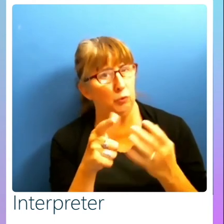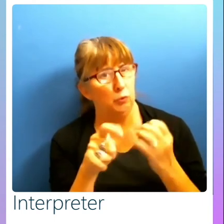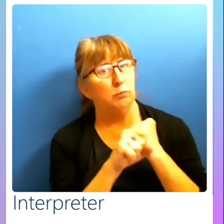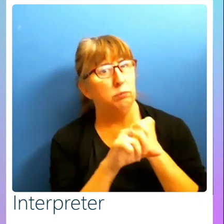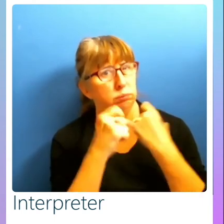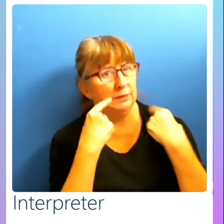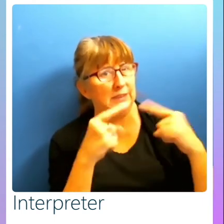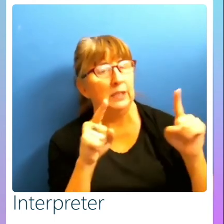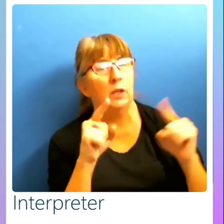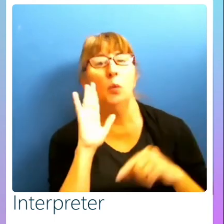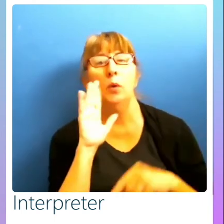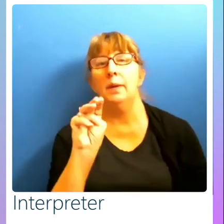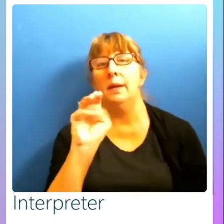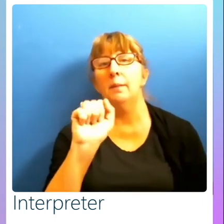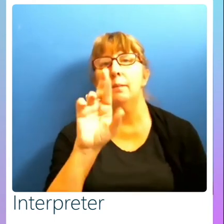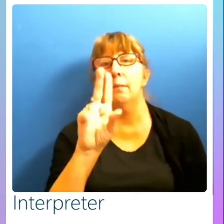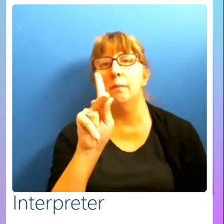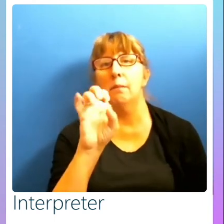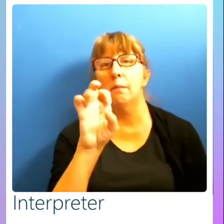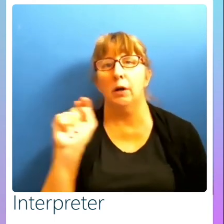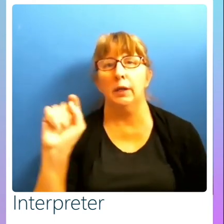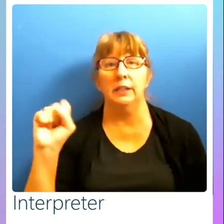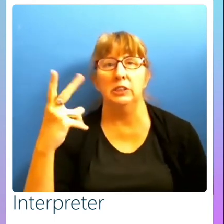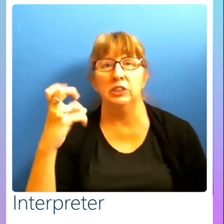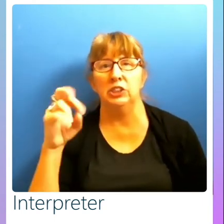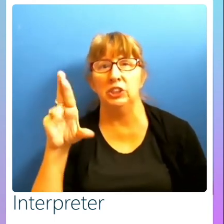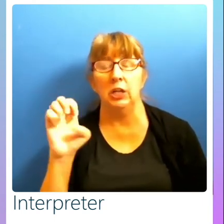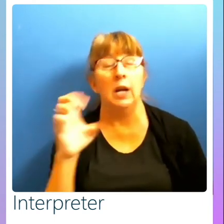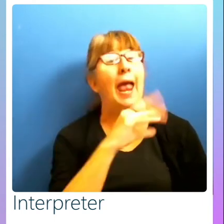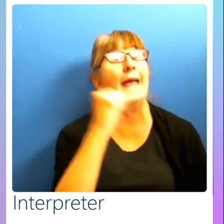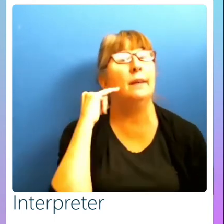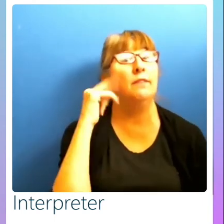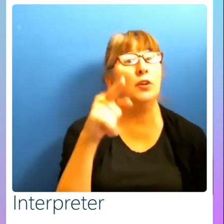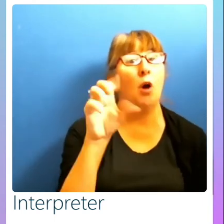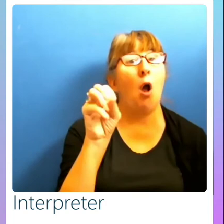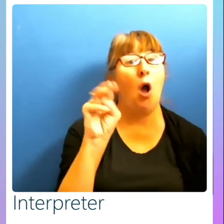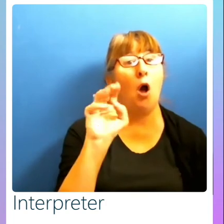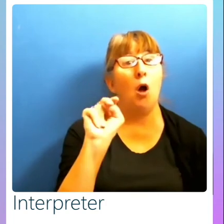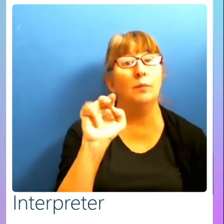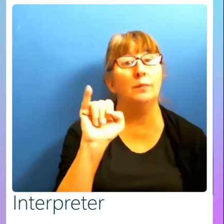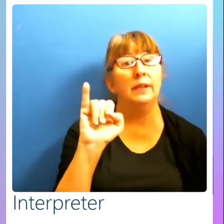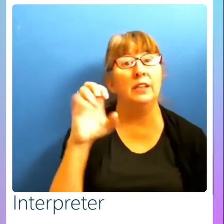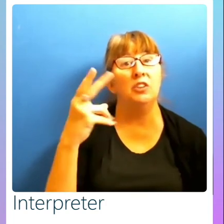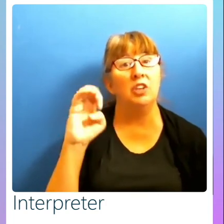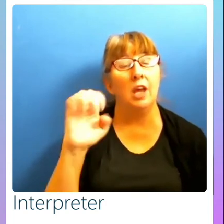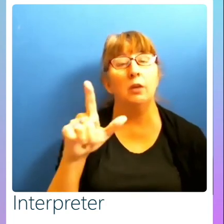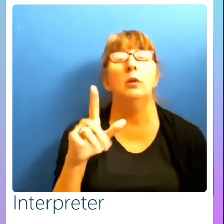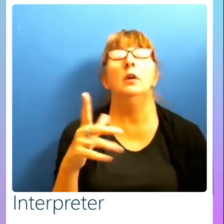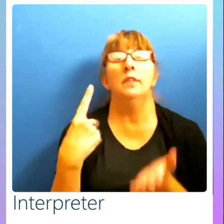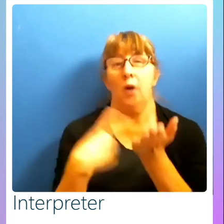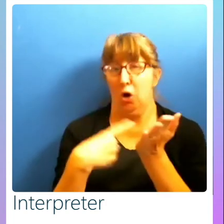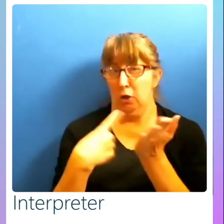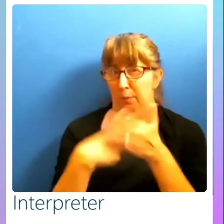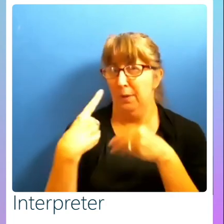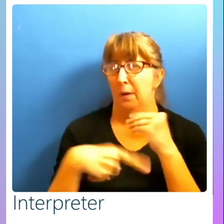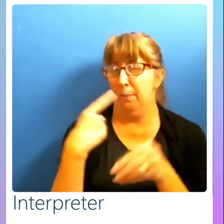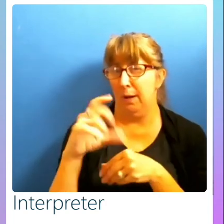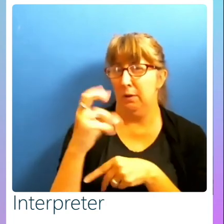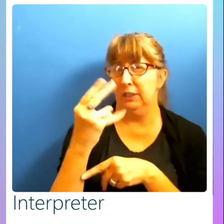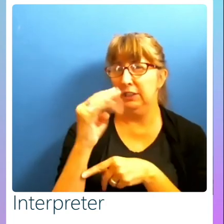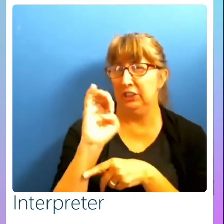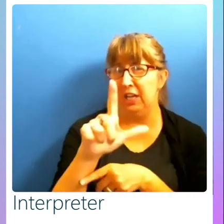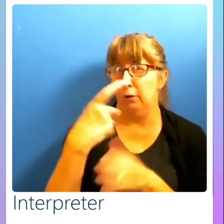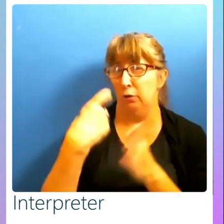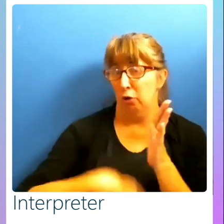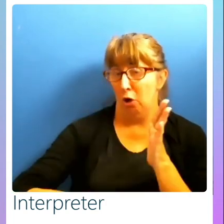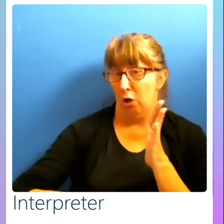share. And if you're an omni-channel organization, the argument about channel costs. At some